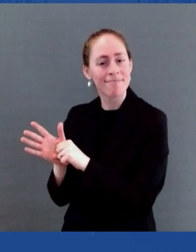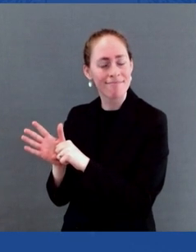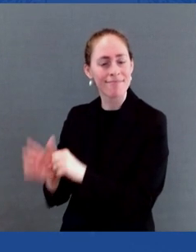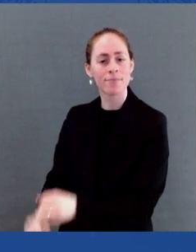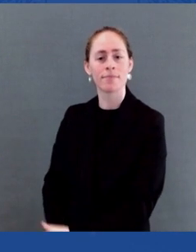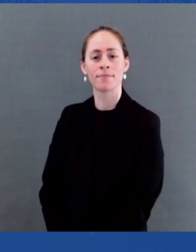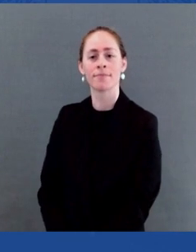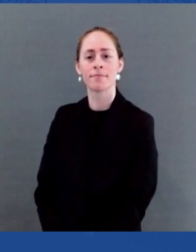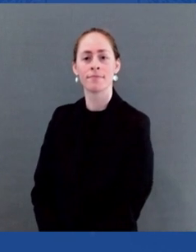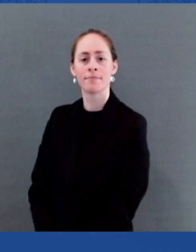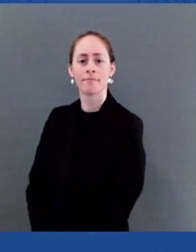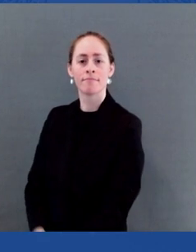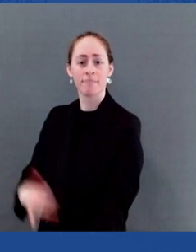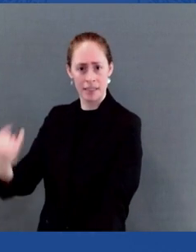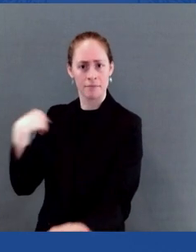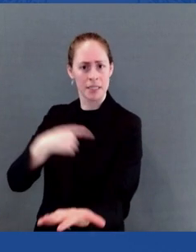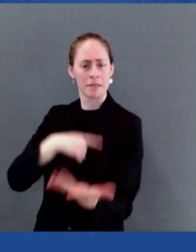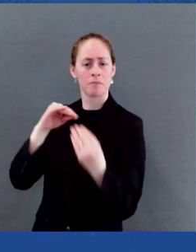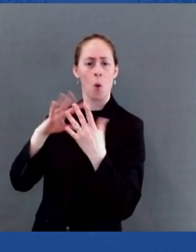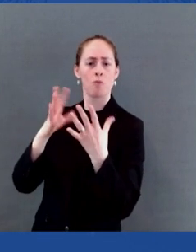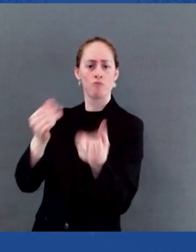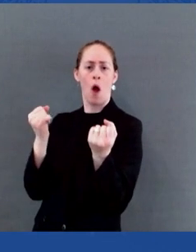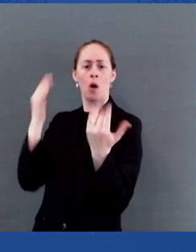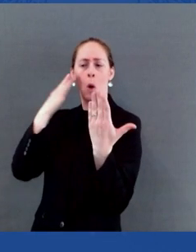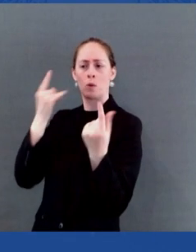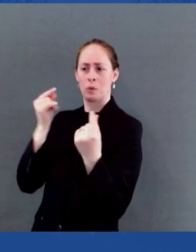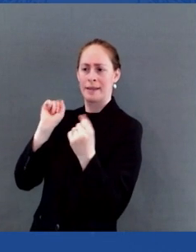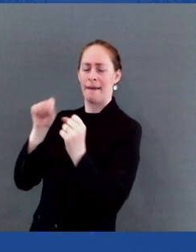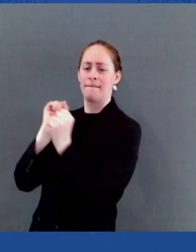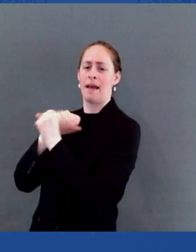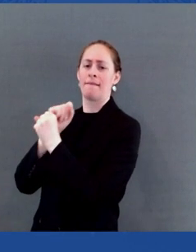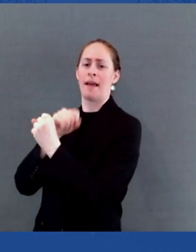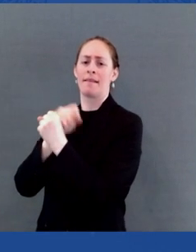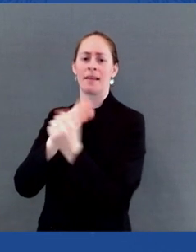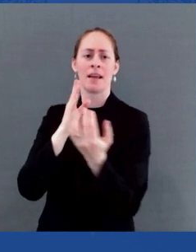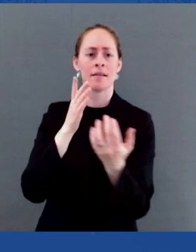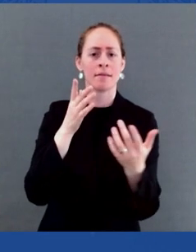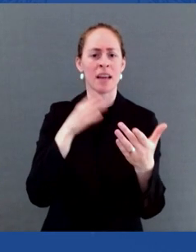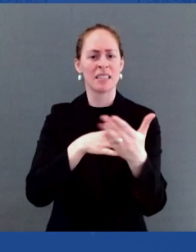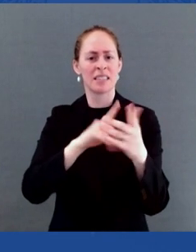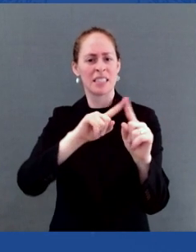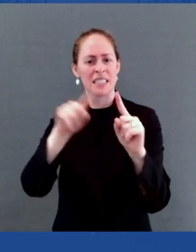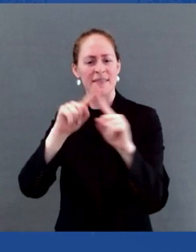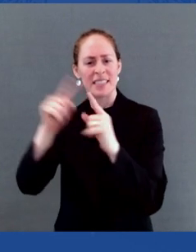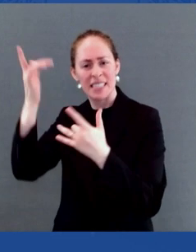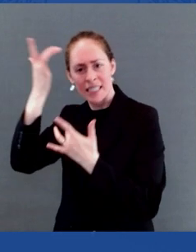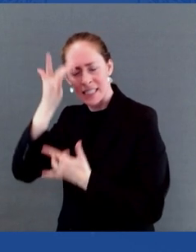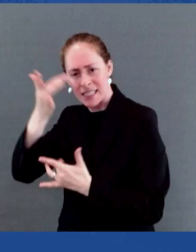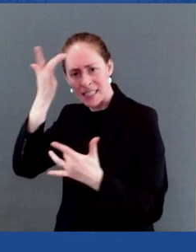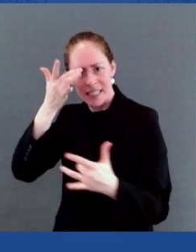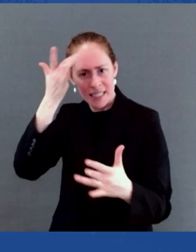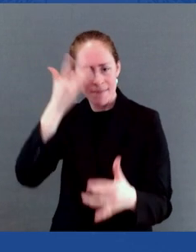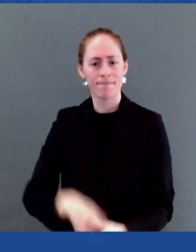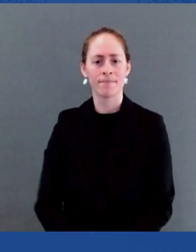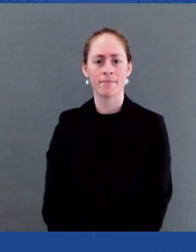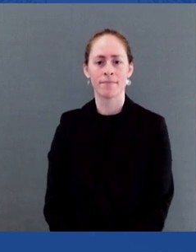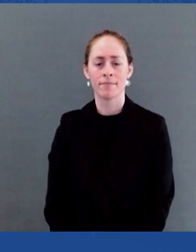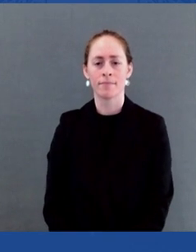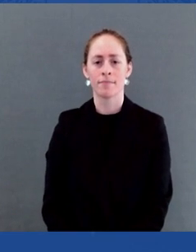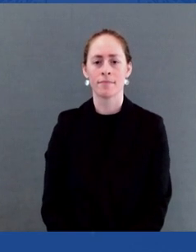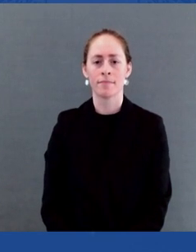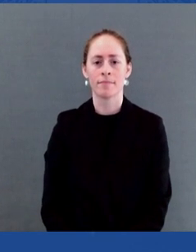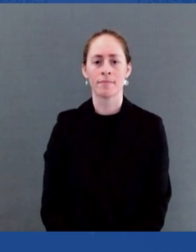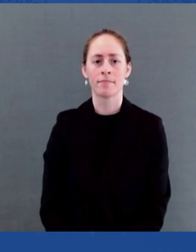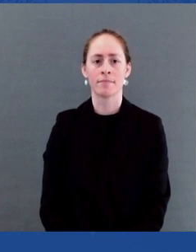that I can't believe all you've done, Dr. John Kingasong. Kingasong, I